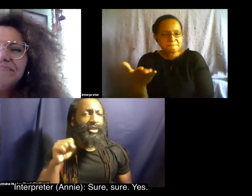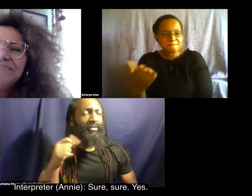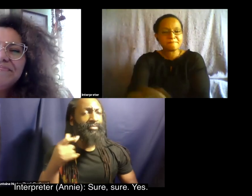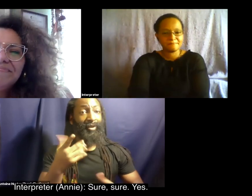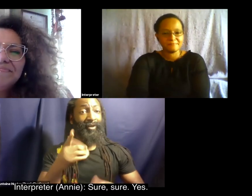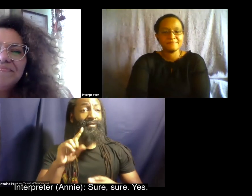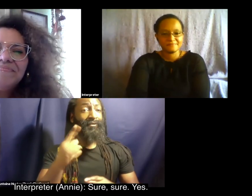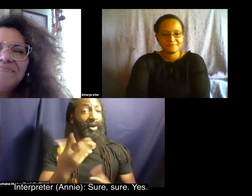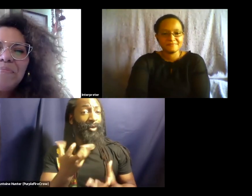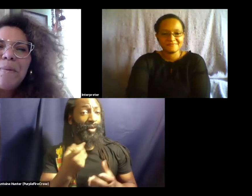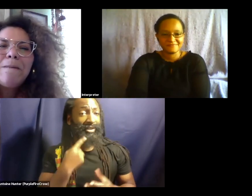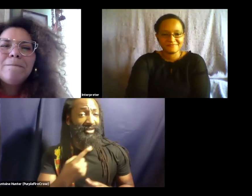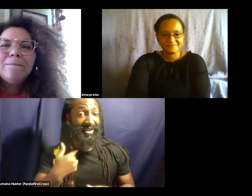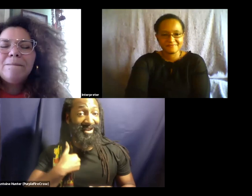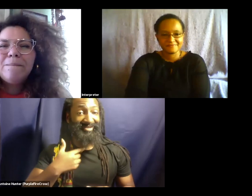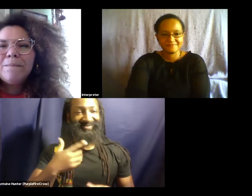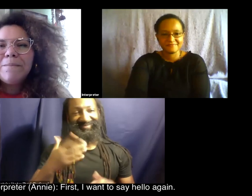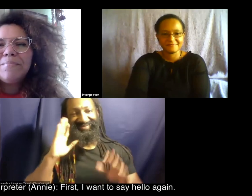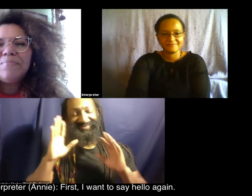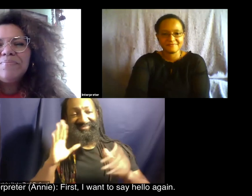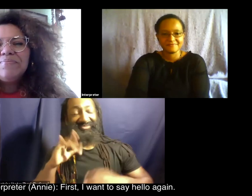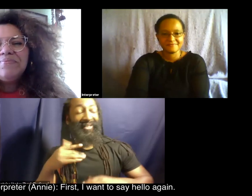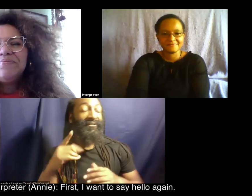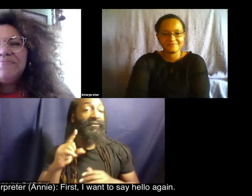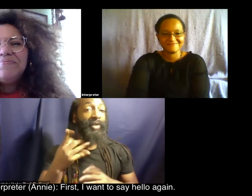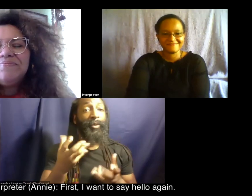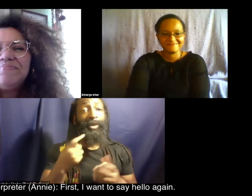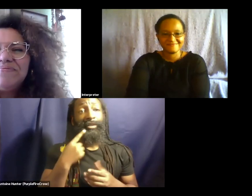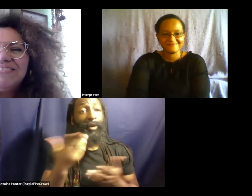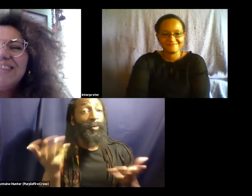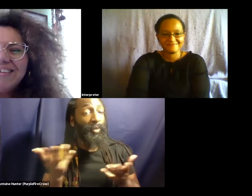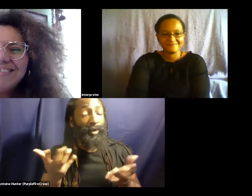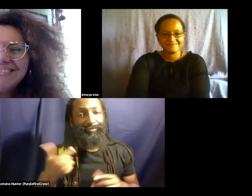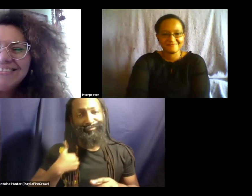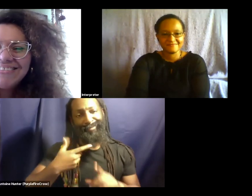sure sure yes first i want to say hello again